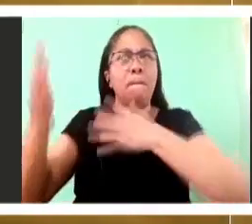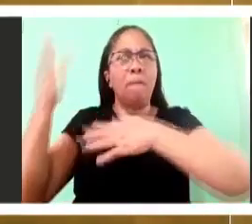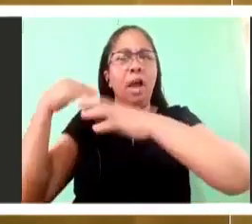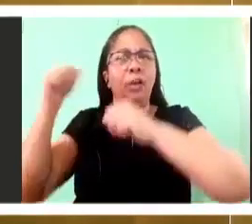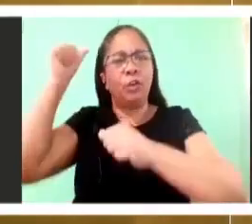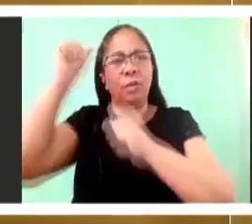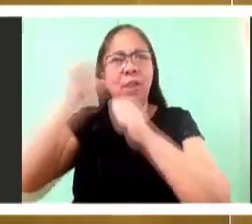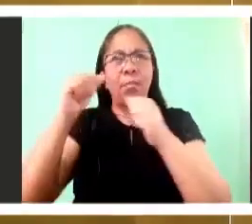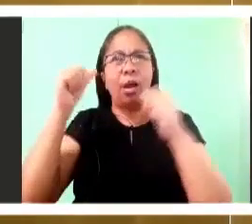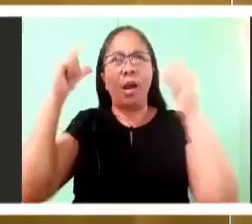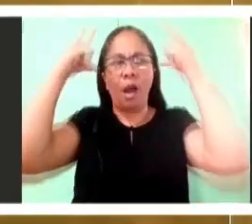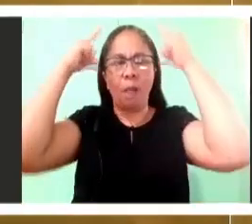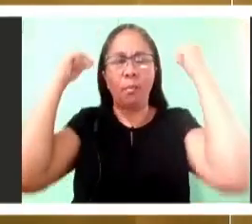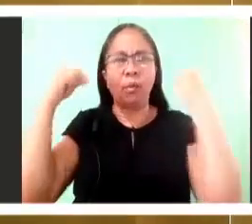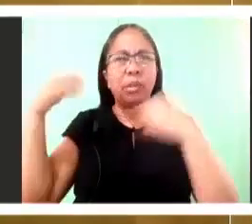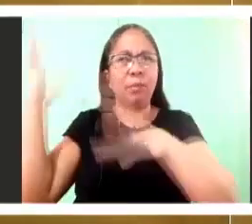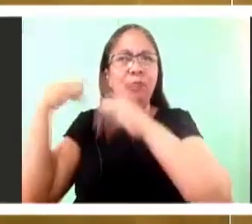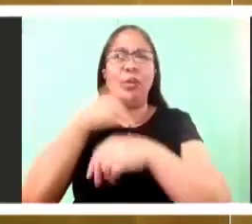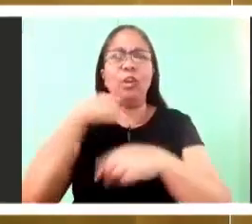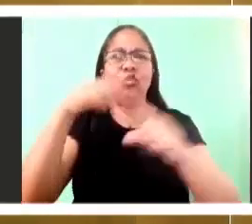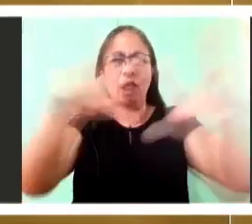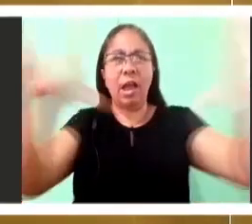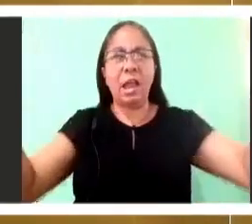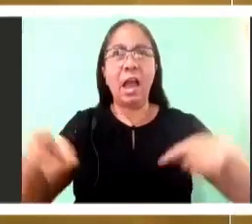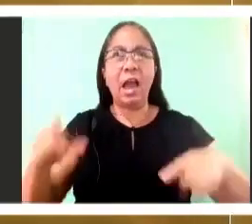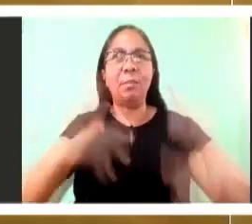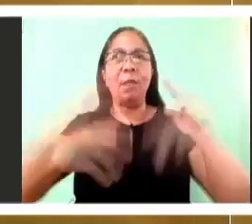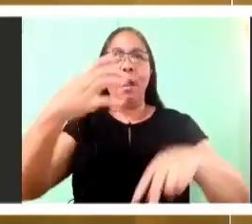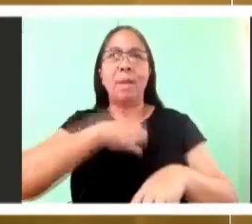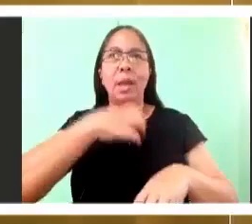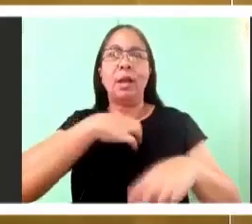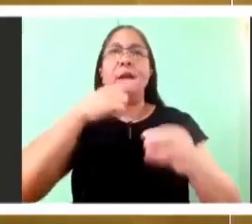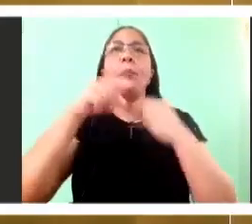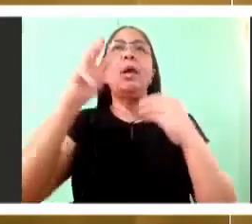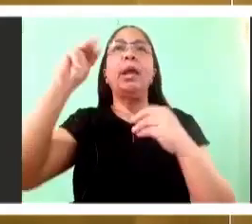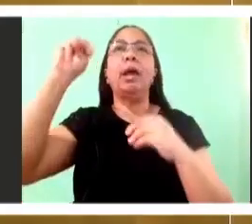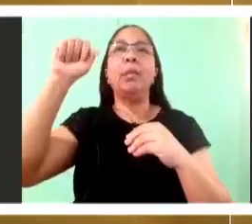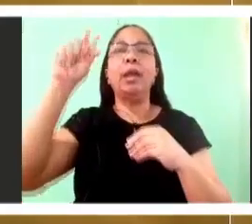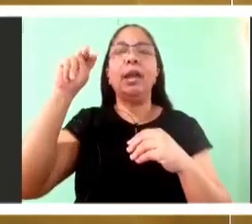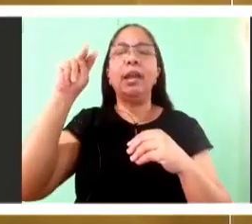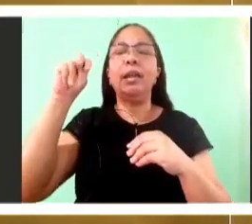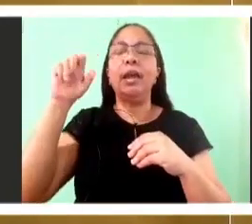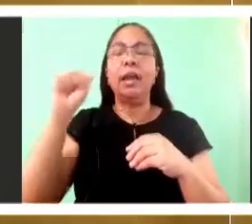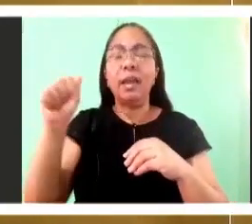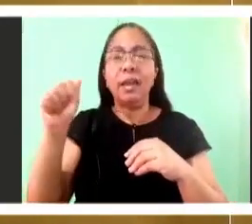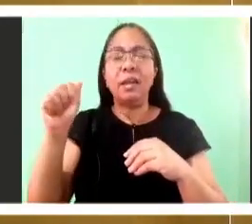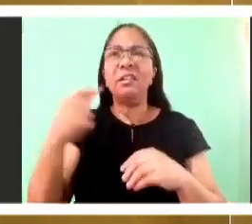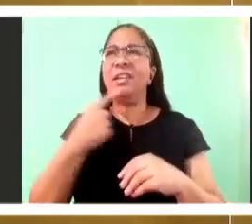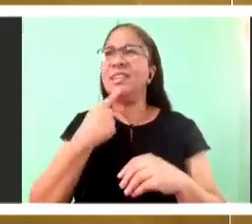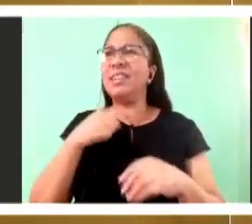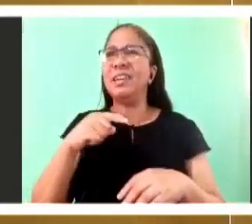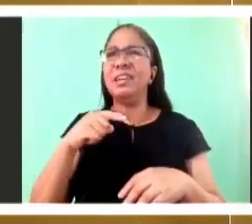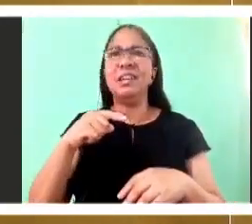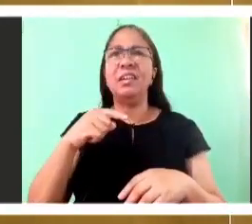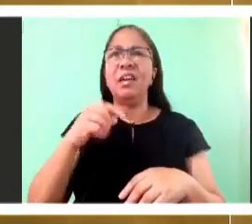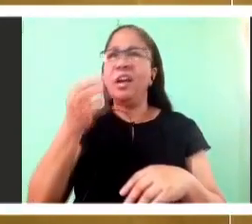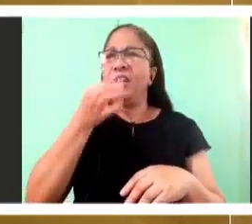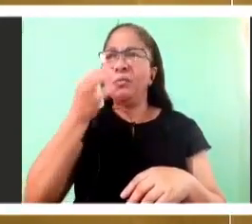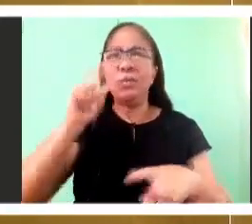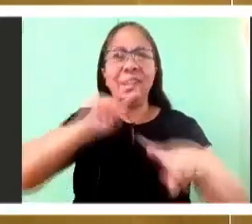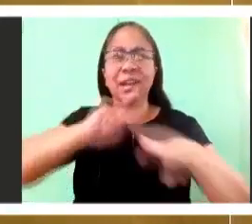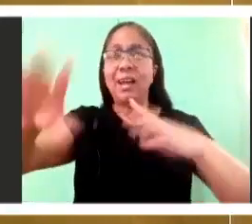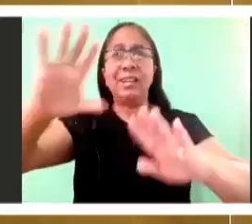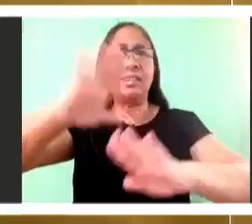How could you ask us to keep eating this day in and day night? This is unsatisfying. So the gospel here